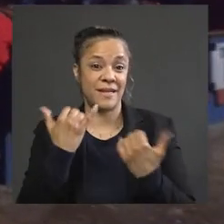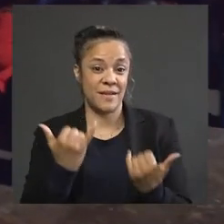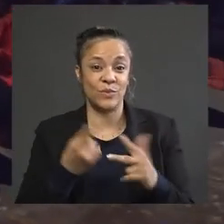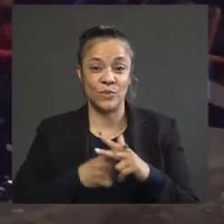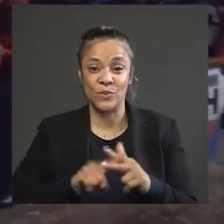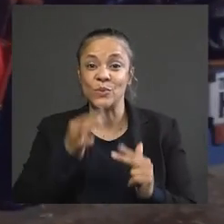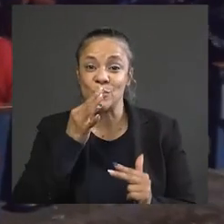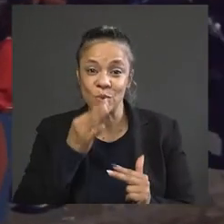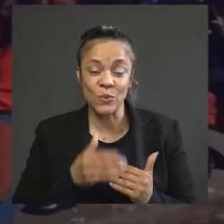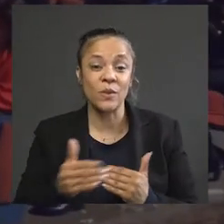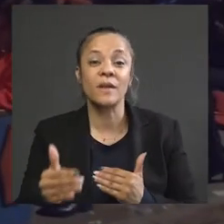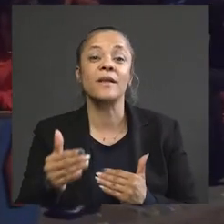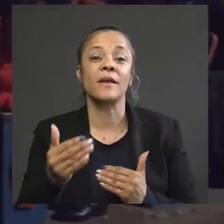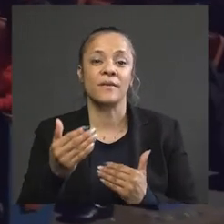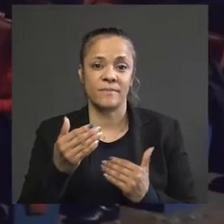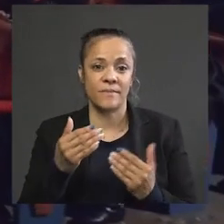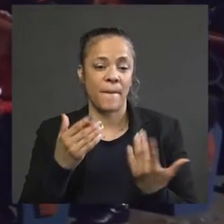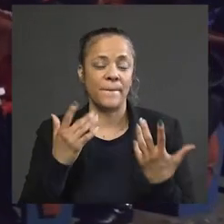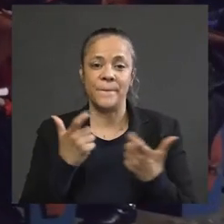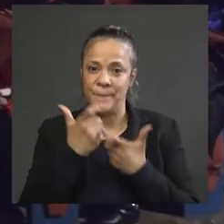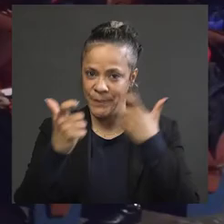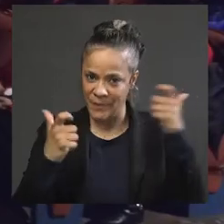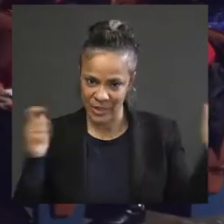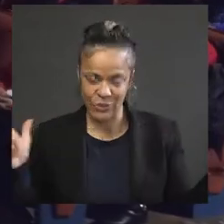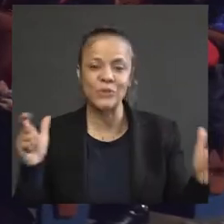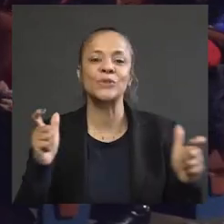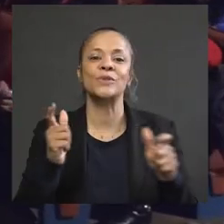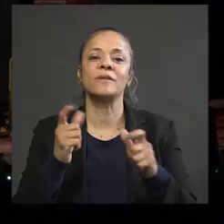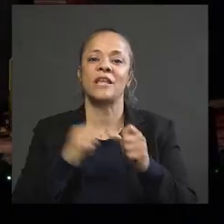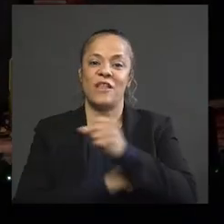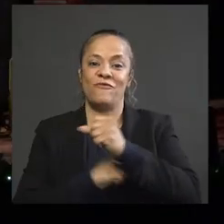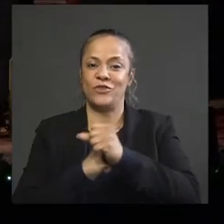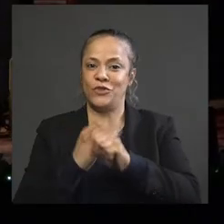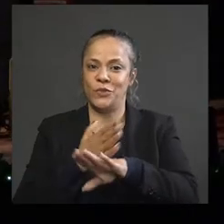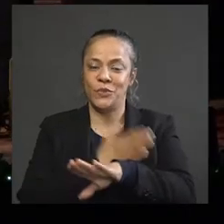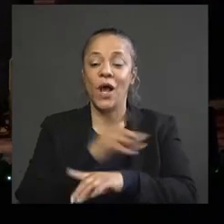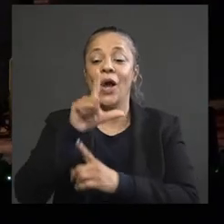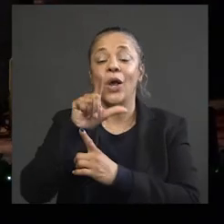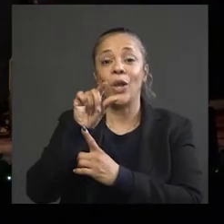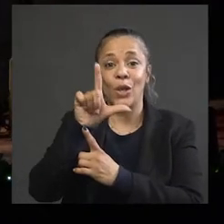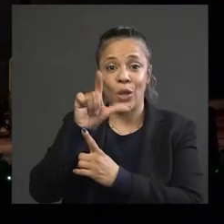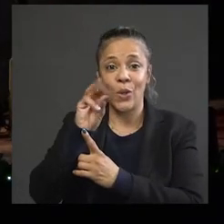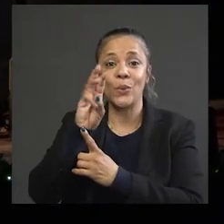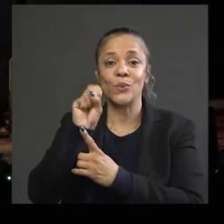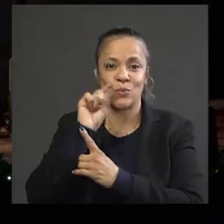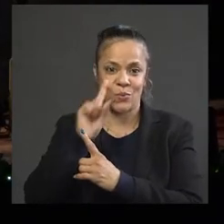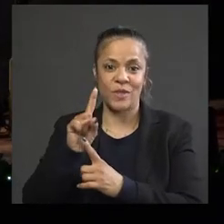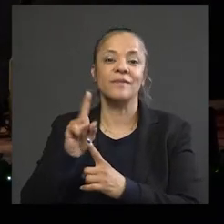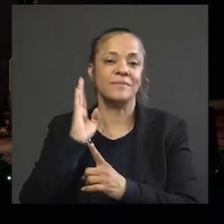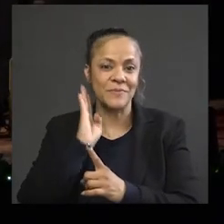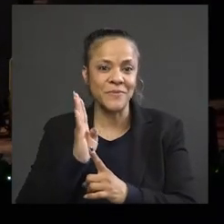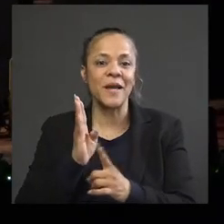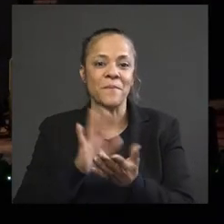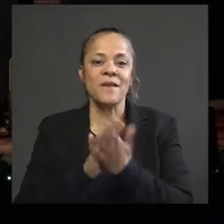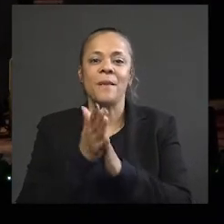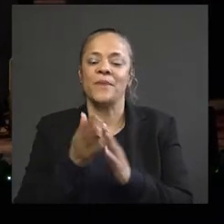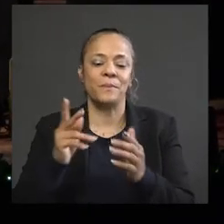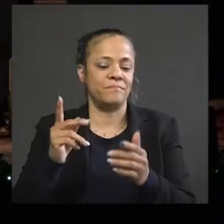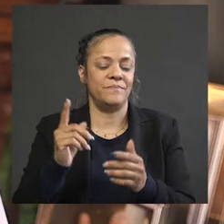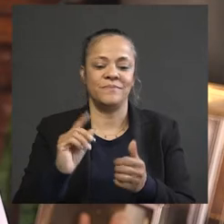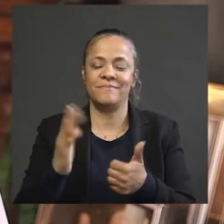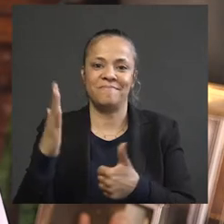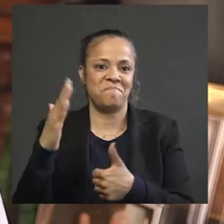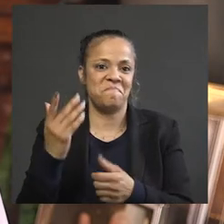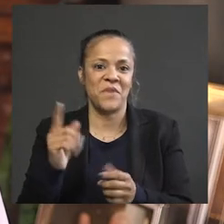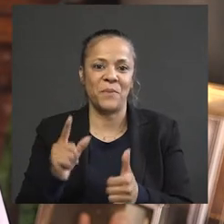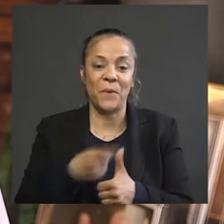maximize the historic landmarks potential with major infrastructure improvements. Lowe's will return as the premier theater venue of this